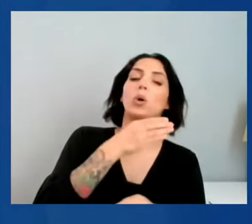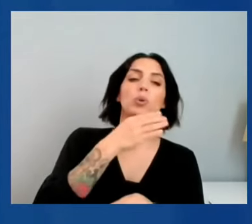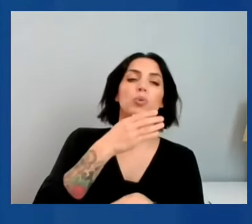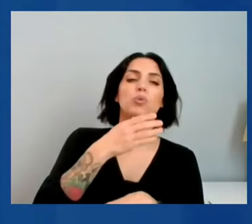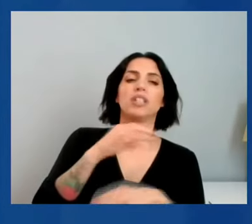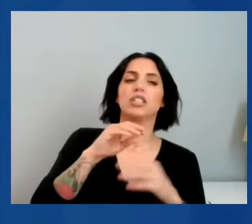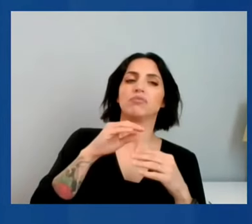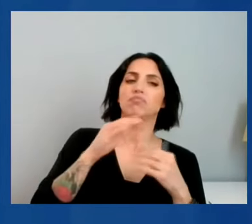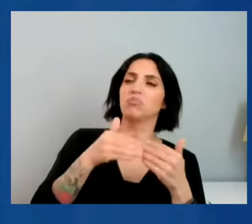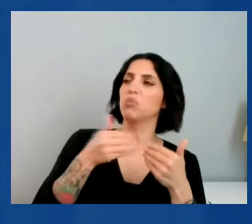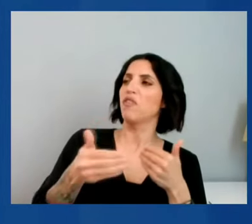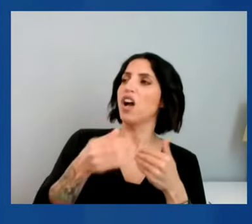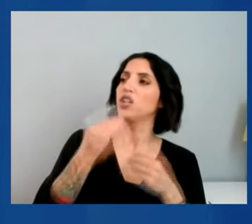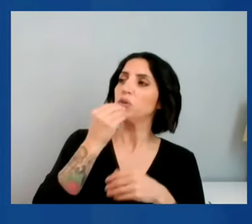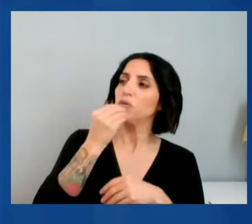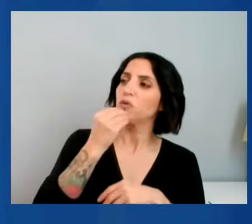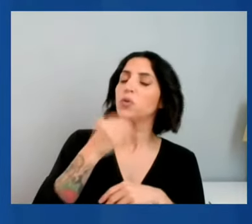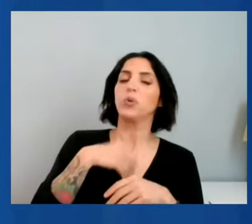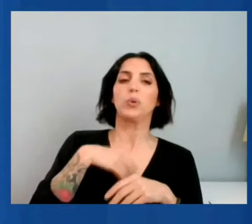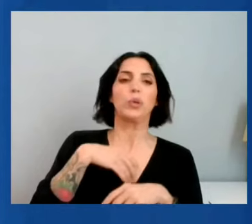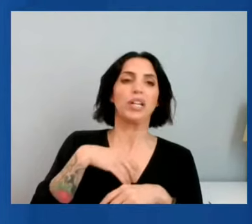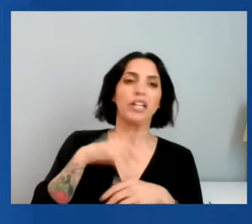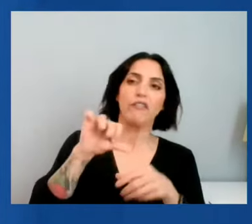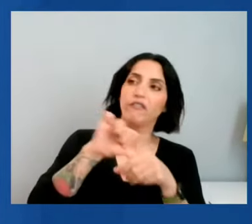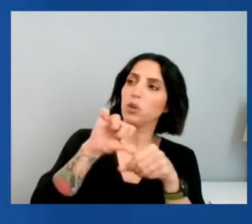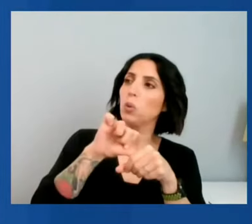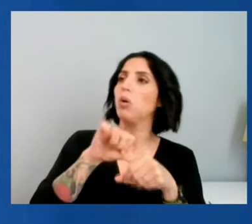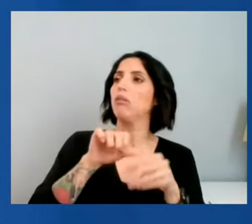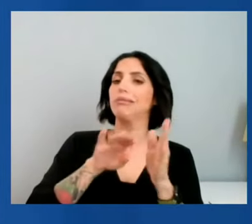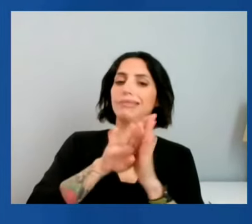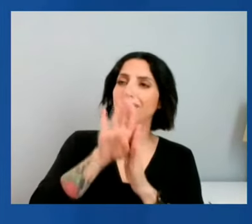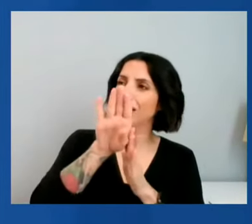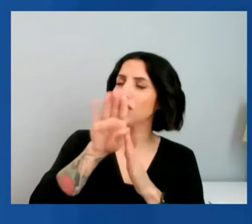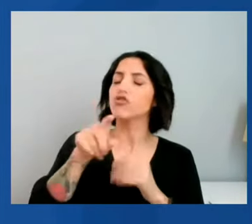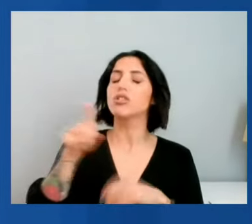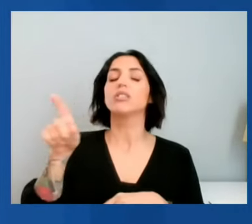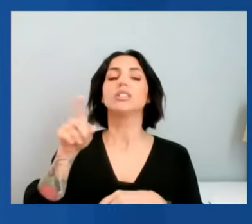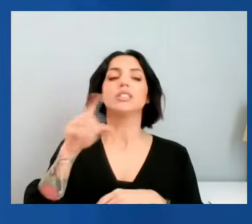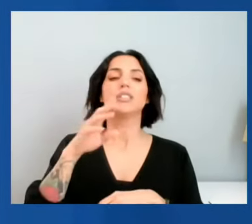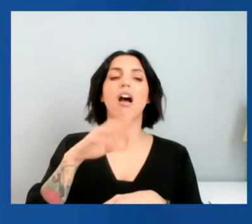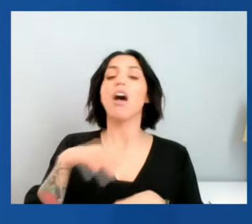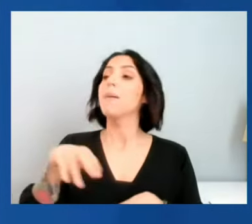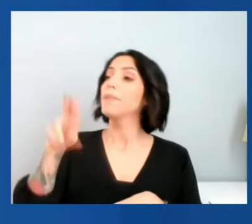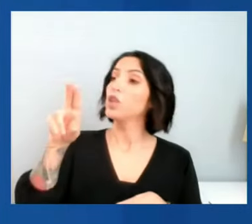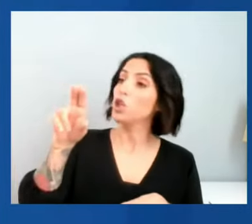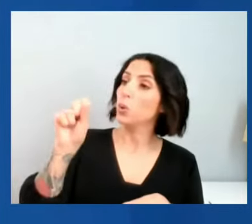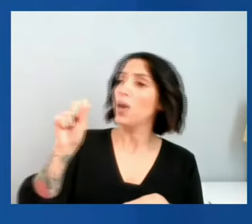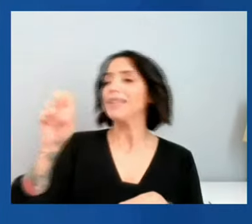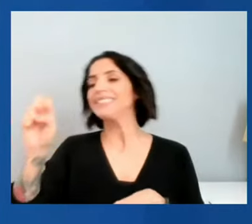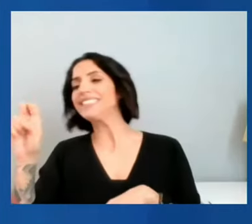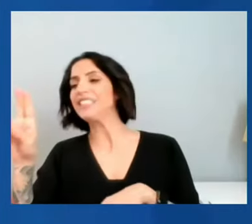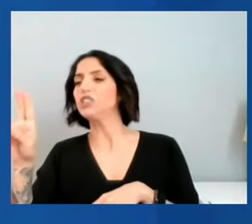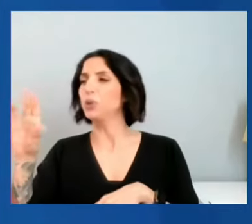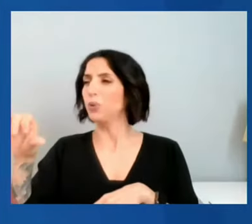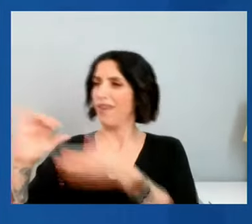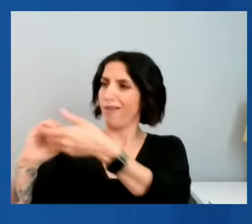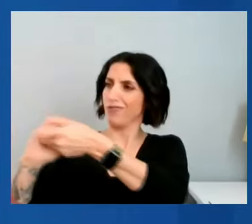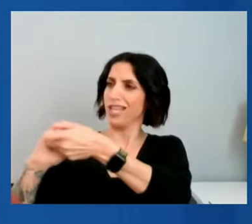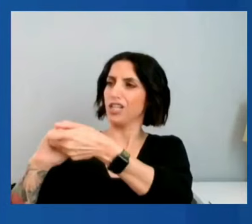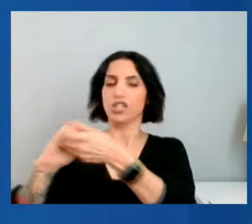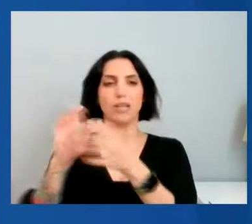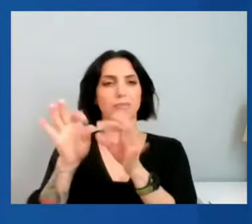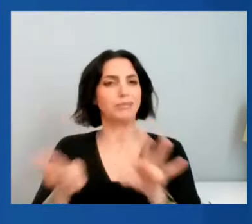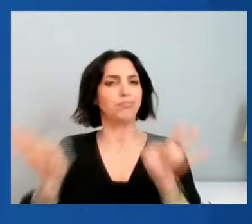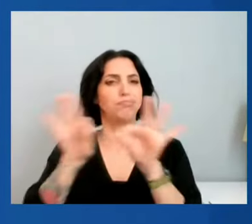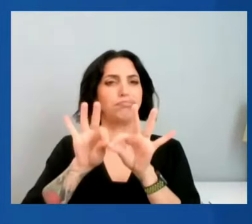more question about cooperation. The U.S.-EU relationship is crucial. You know, we've seen the power of